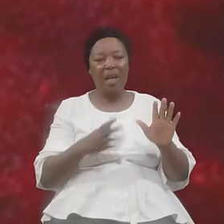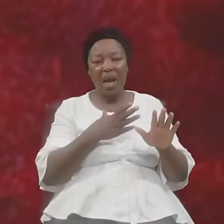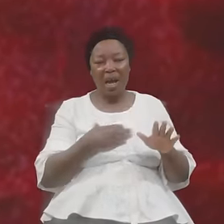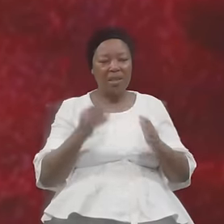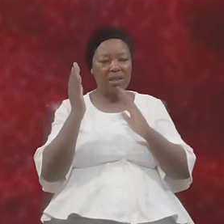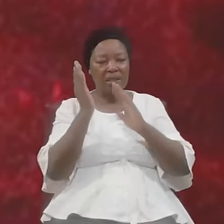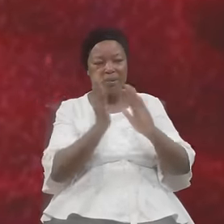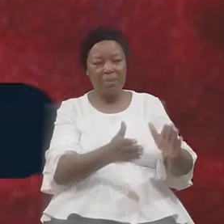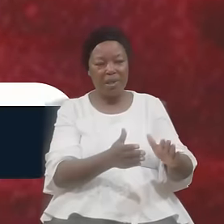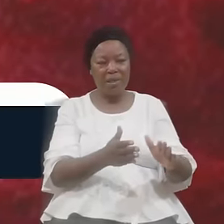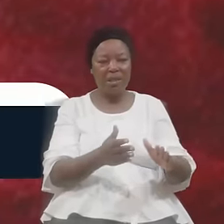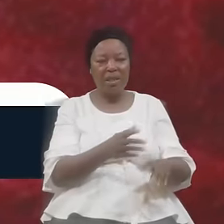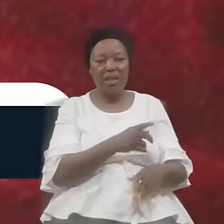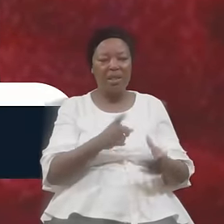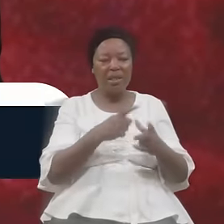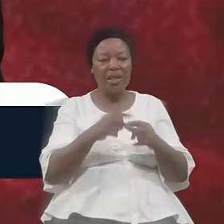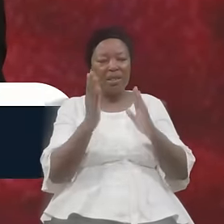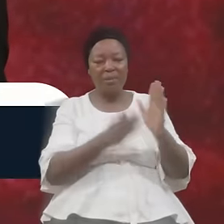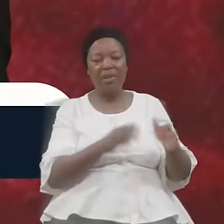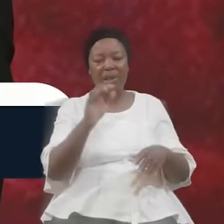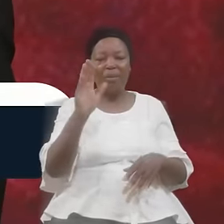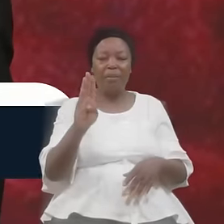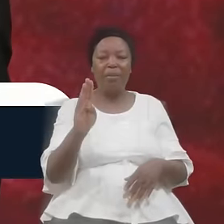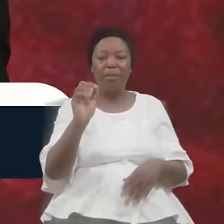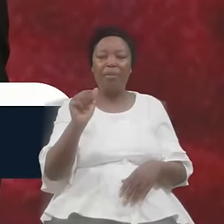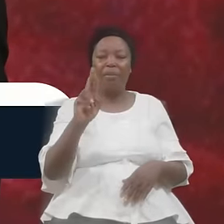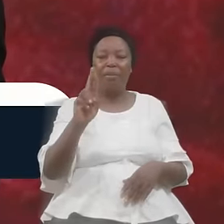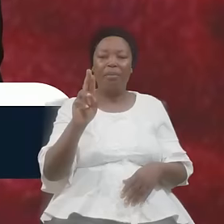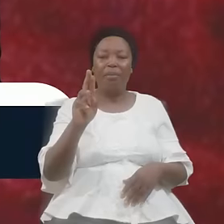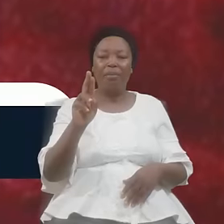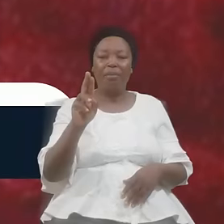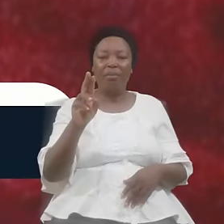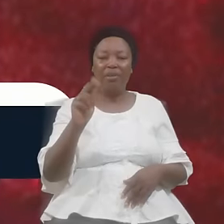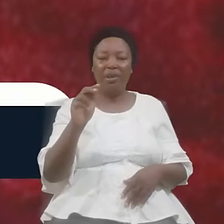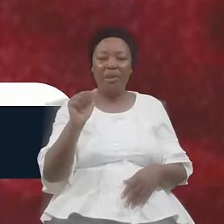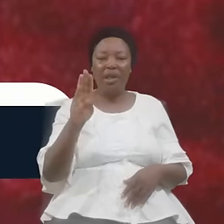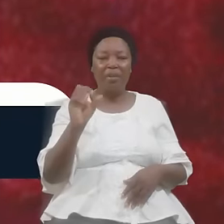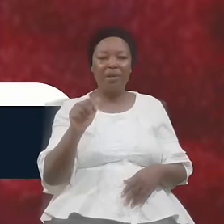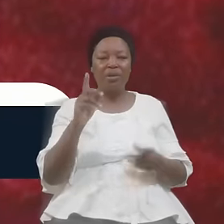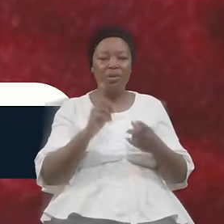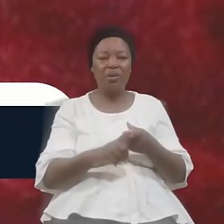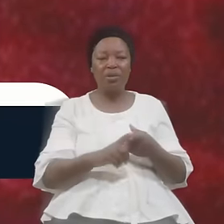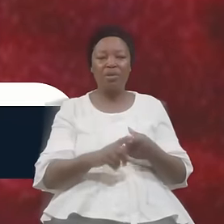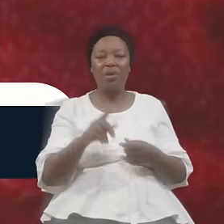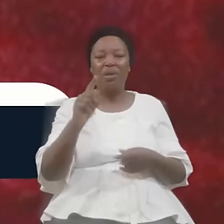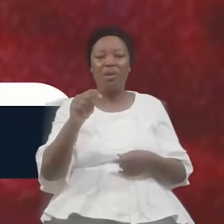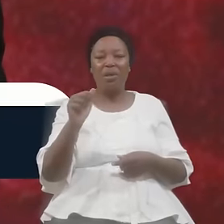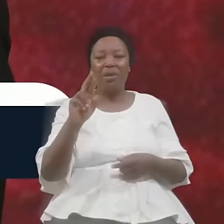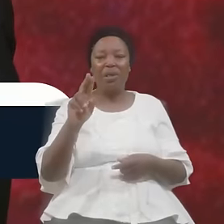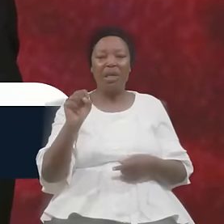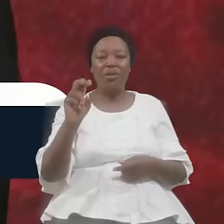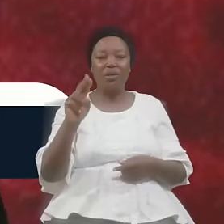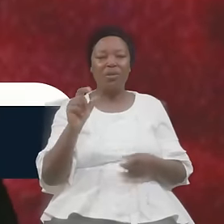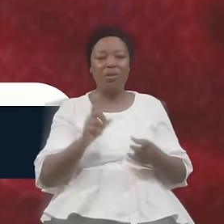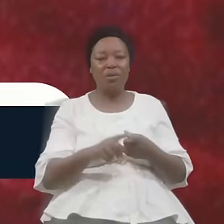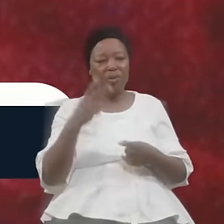Then Departed Barnabas To Tarsus For To Seek Saul Look At Verse